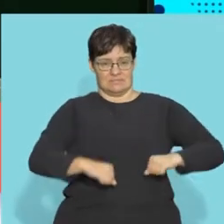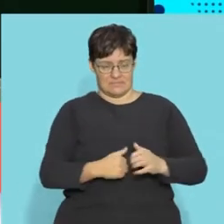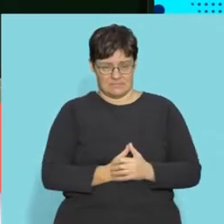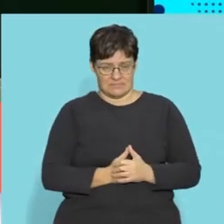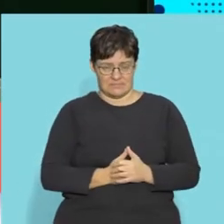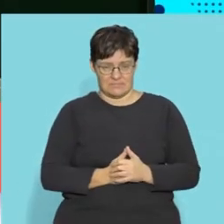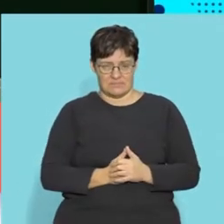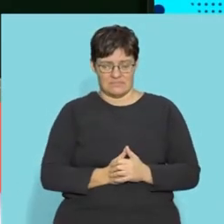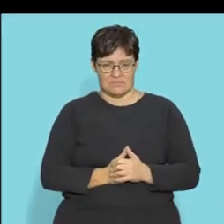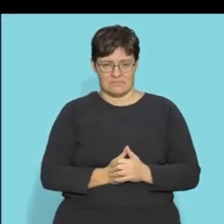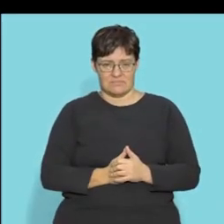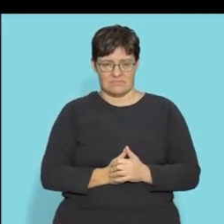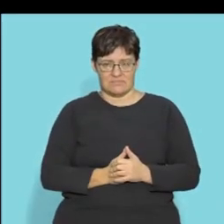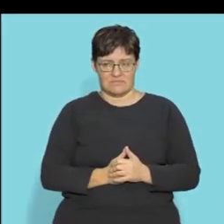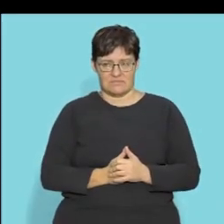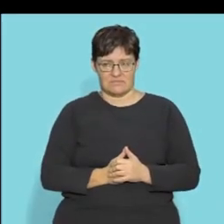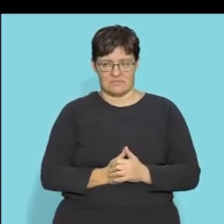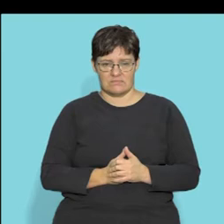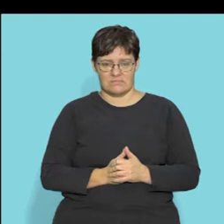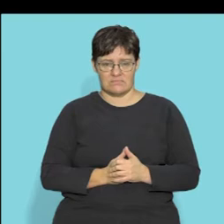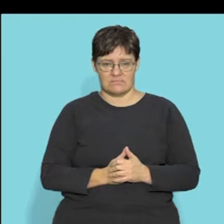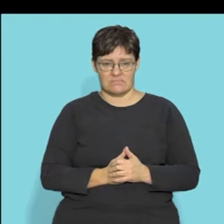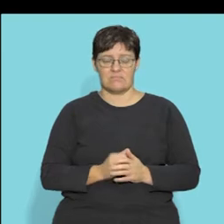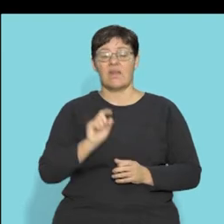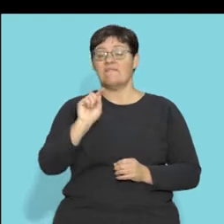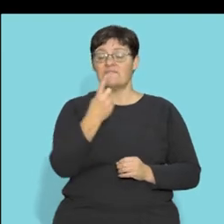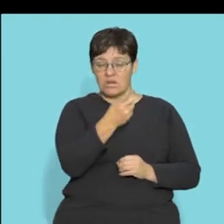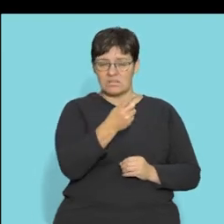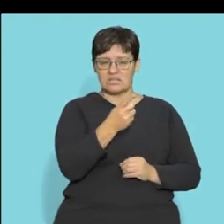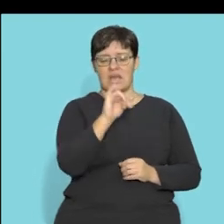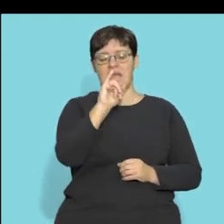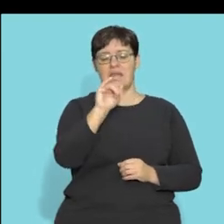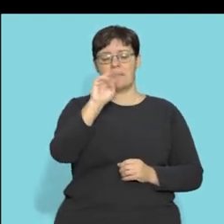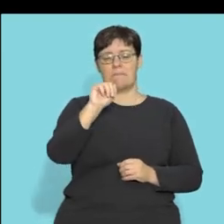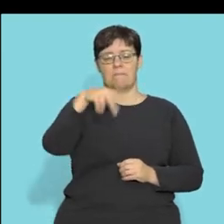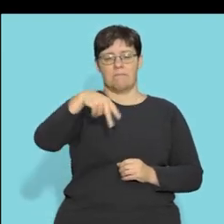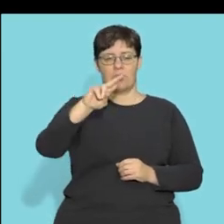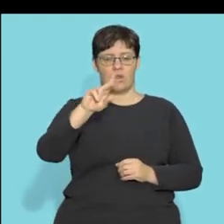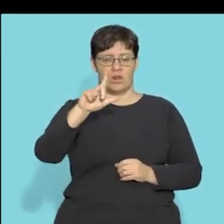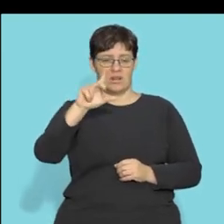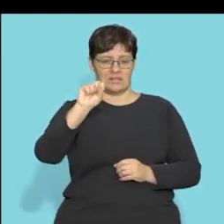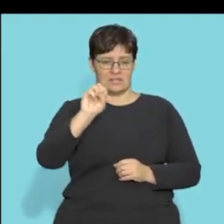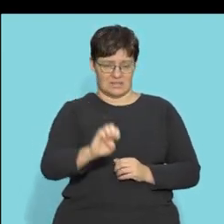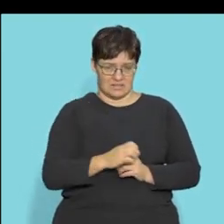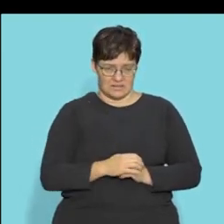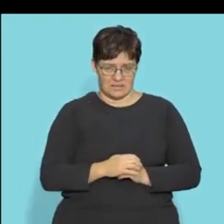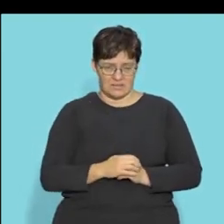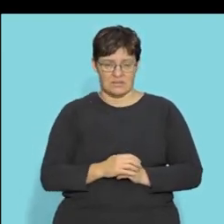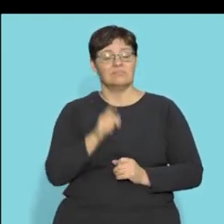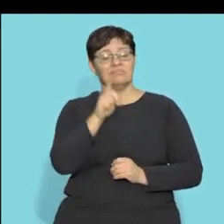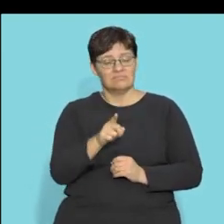system. The first part is the word impulse. Such an important word. A signal